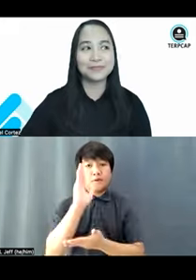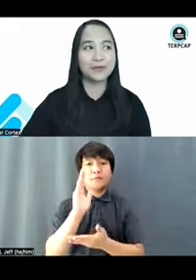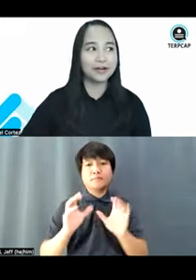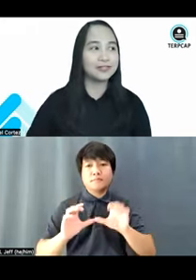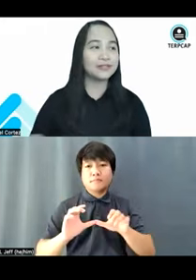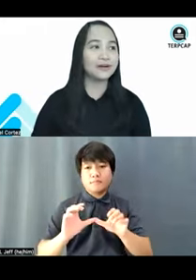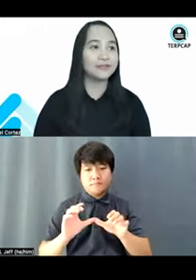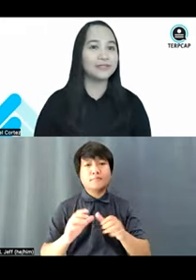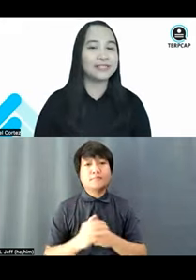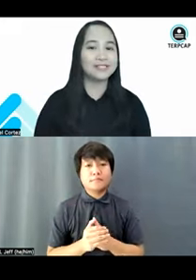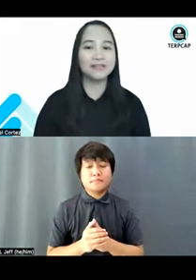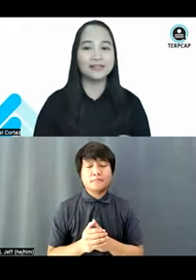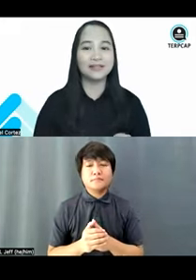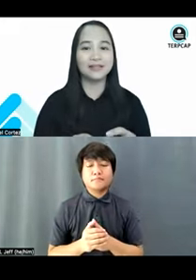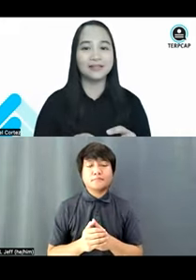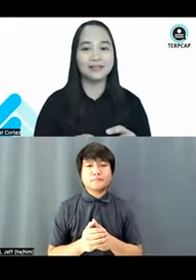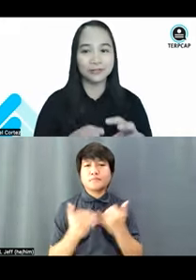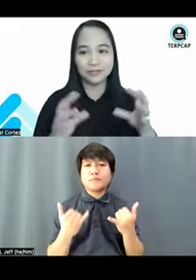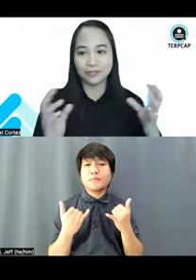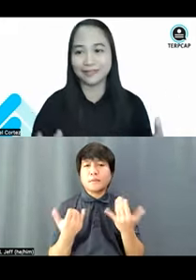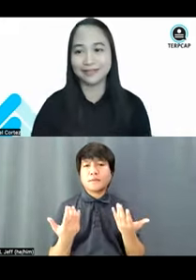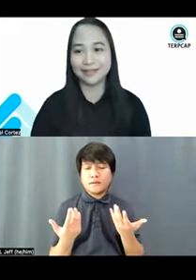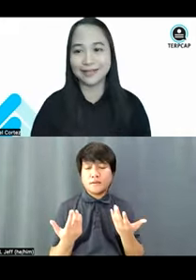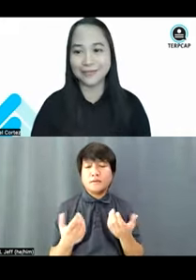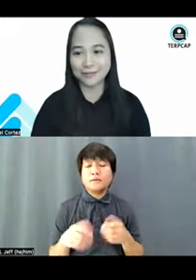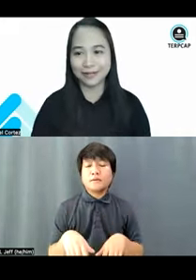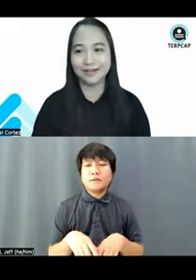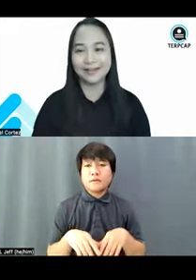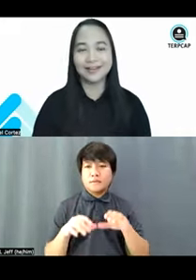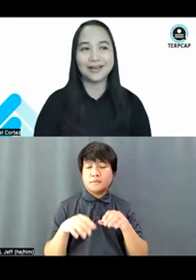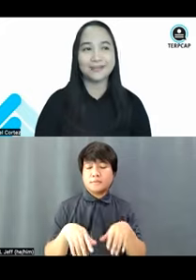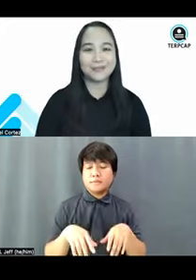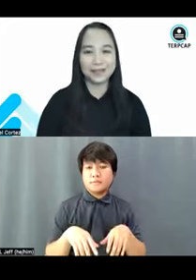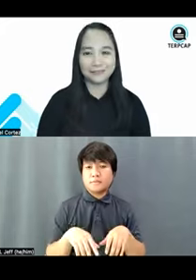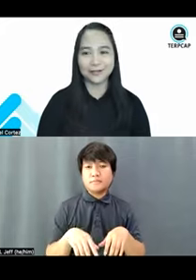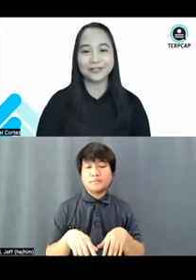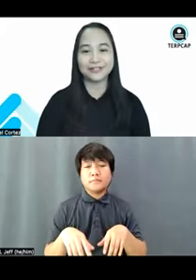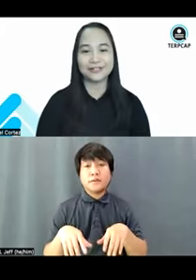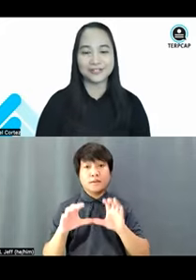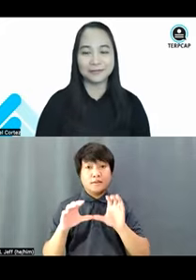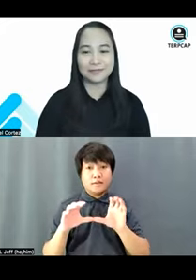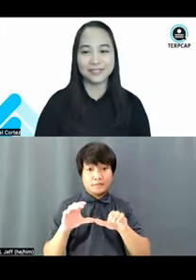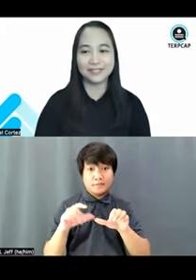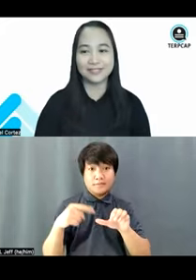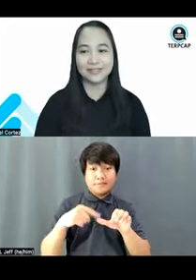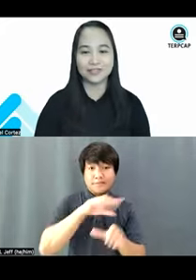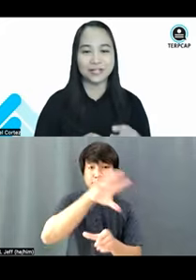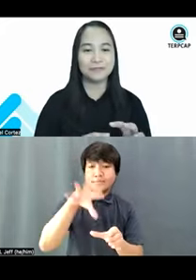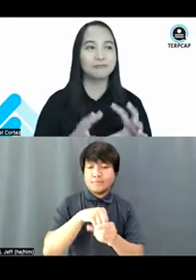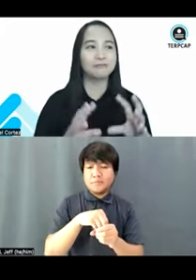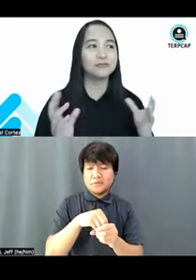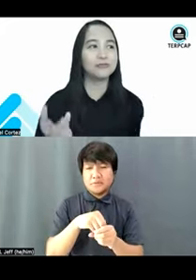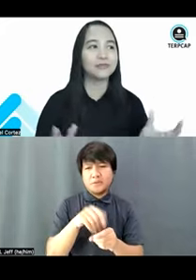as part of disability inclusion, and I'm sure you have heard some of these